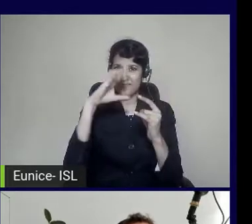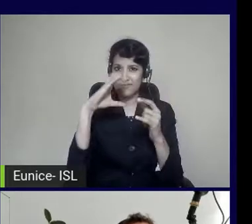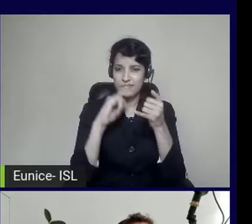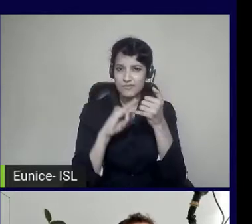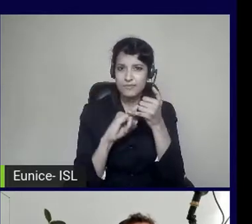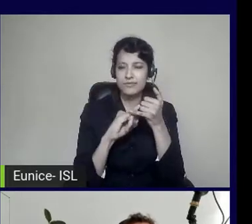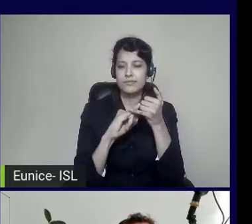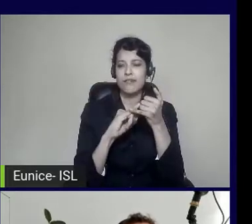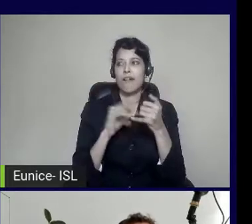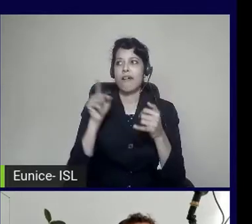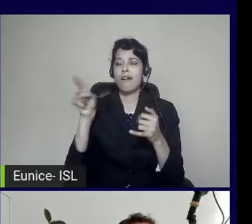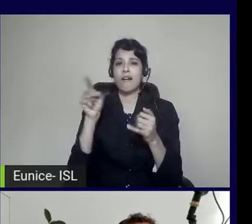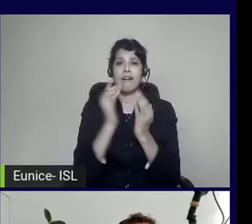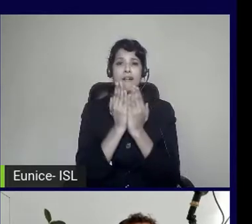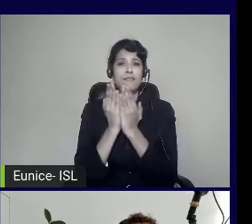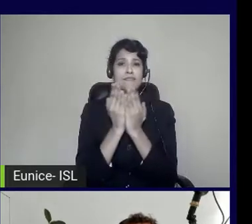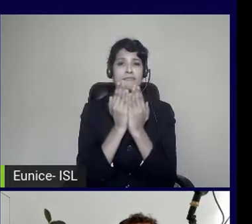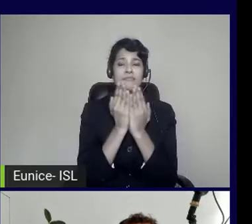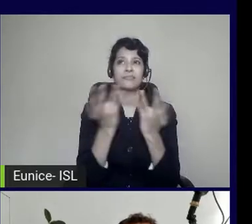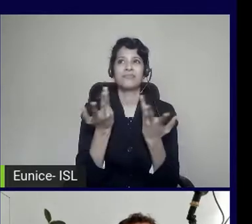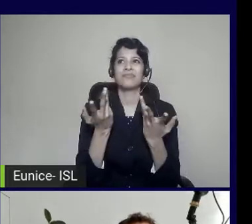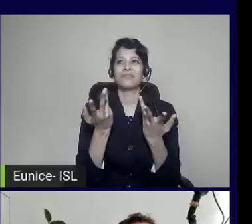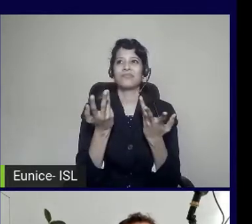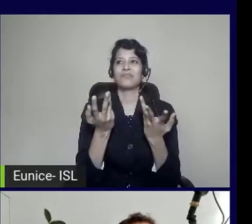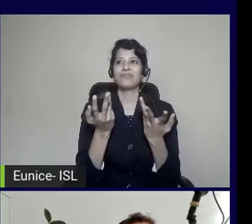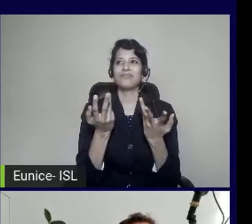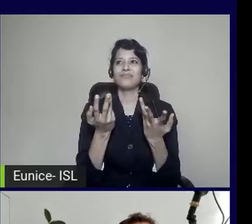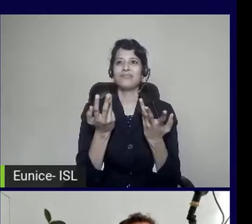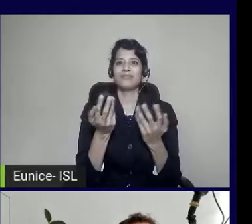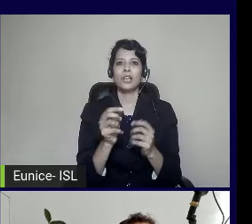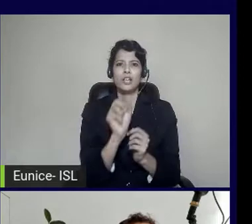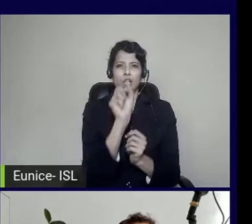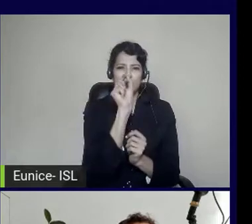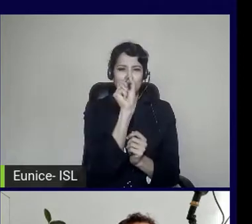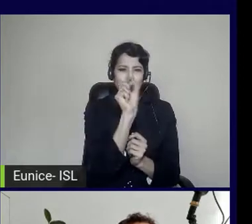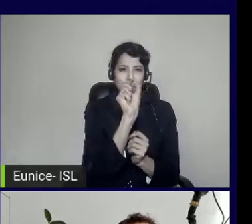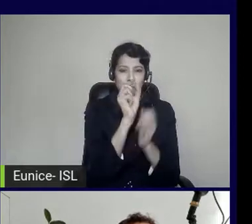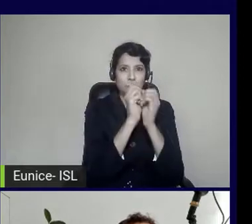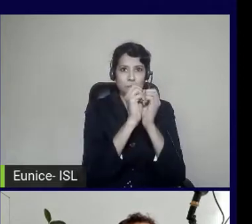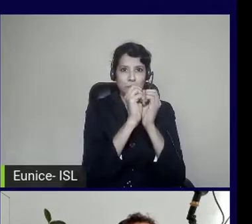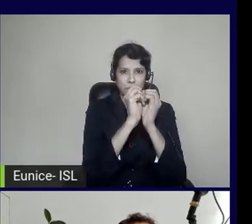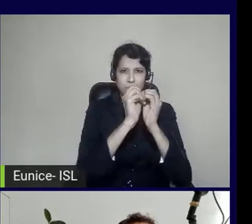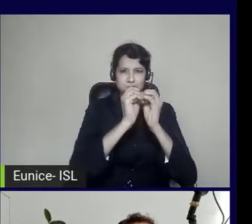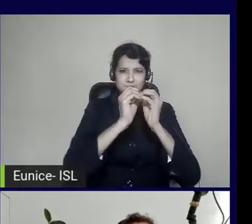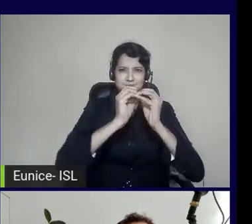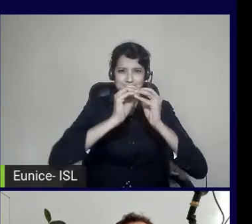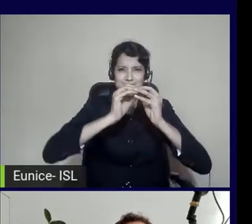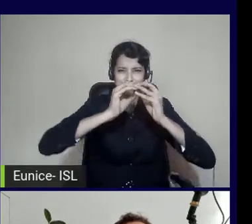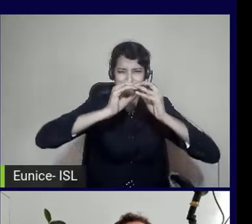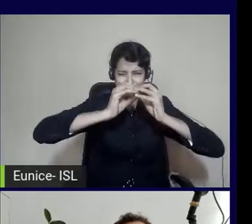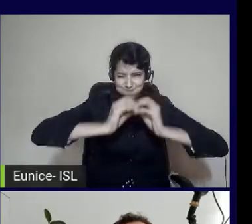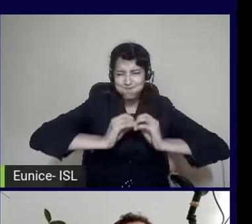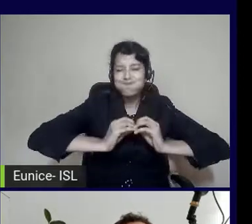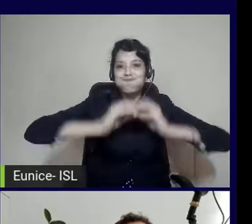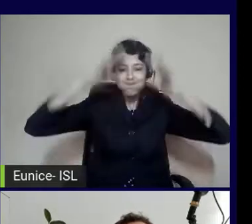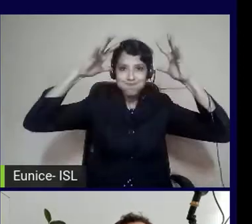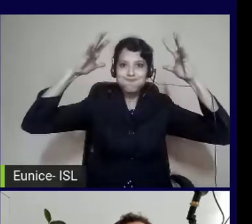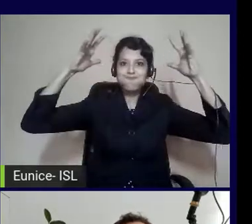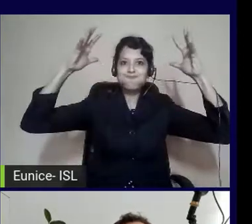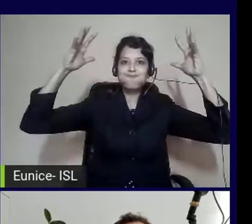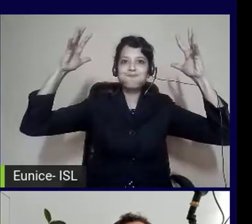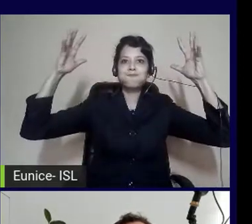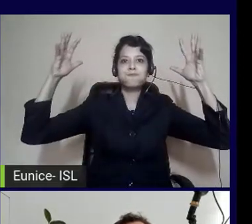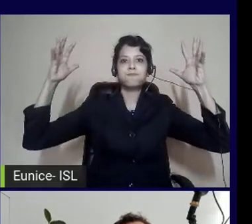didn't expand from a single dot of matter. It